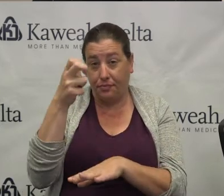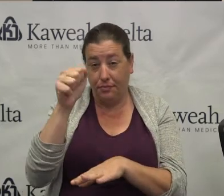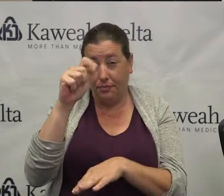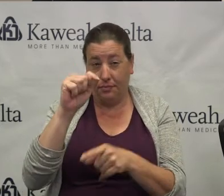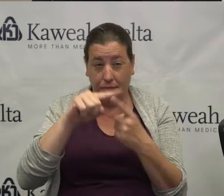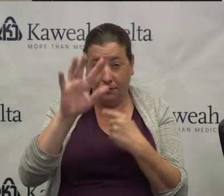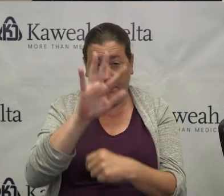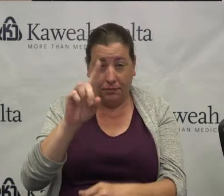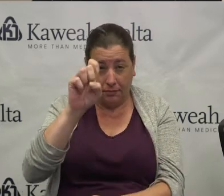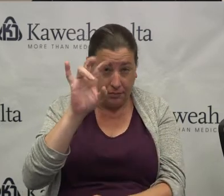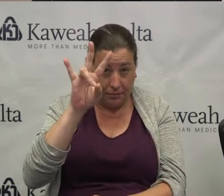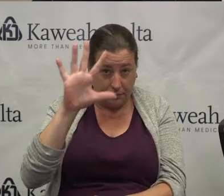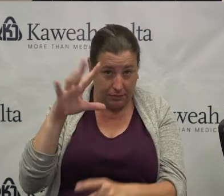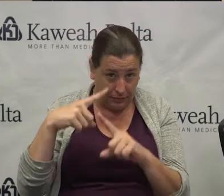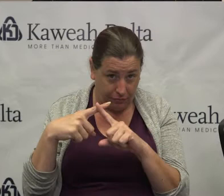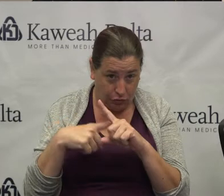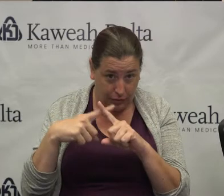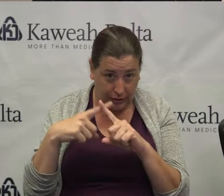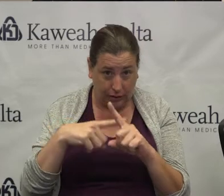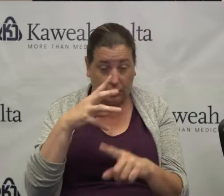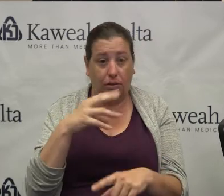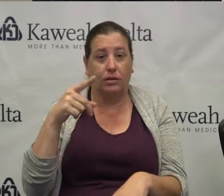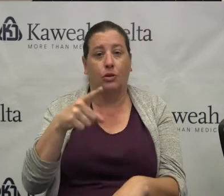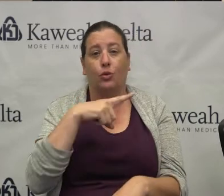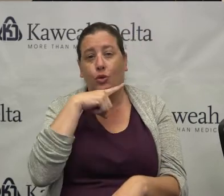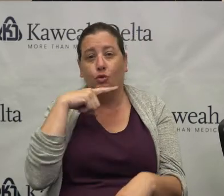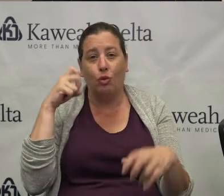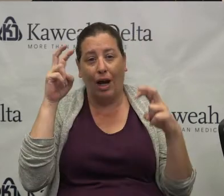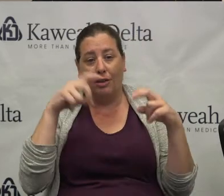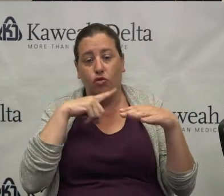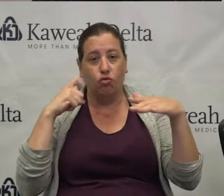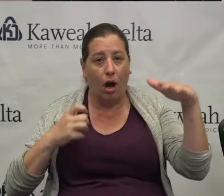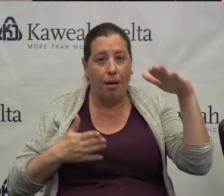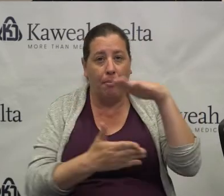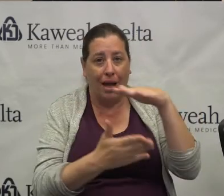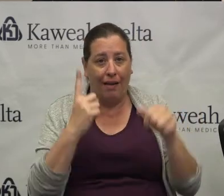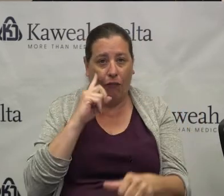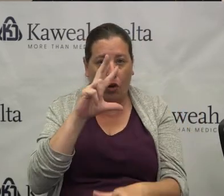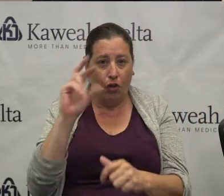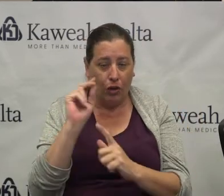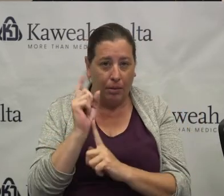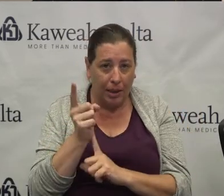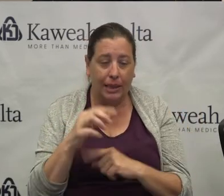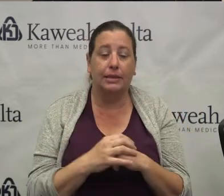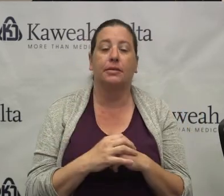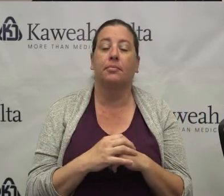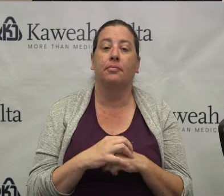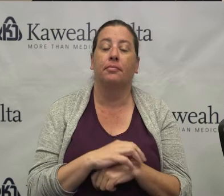175 degrees, and you dry bake them for 30 minutes. And Stanford